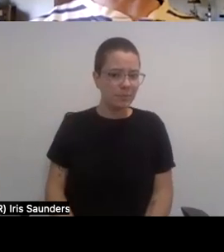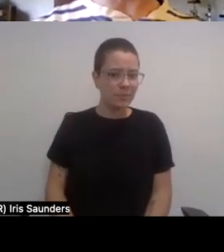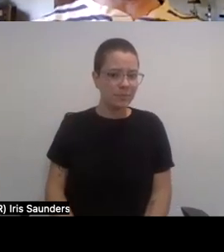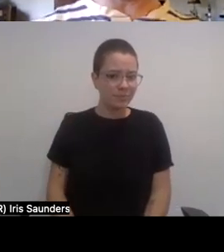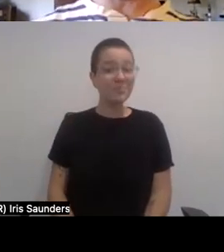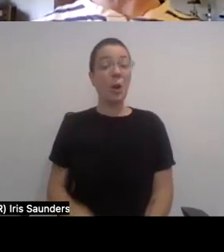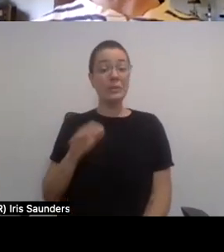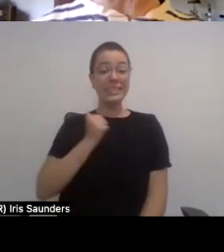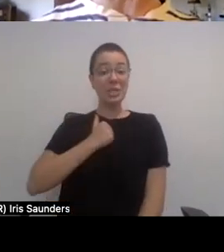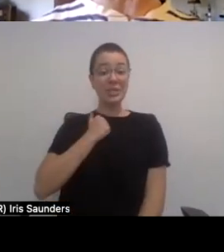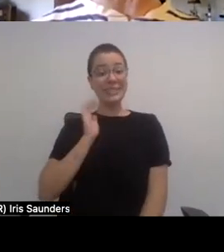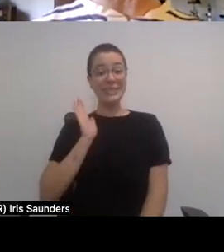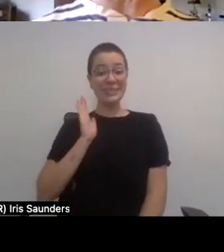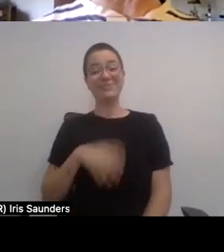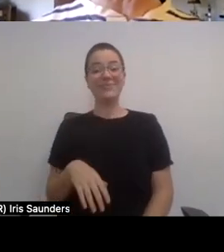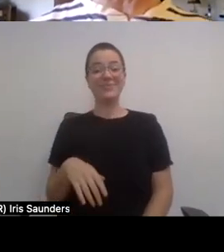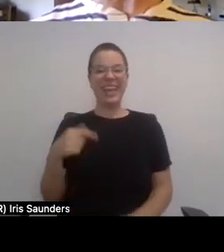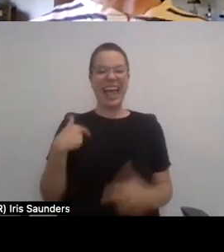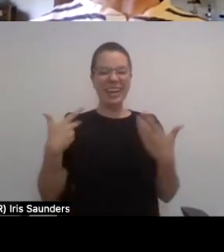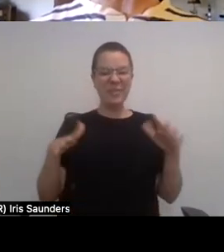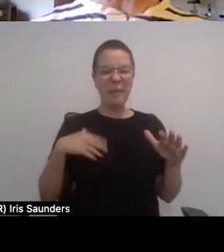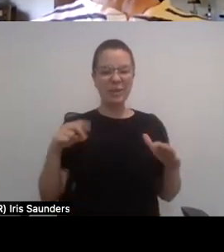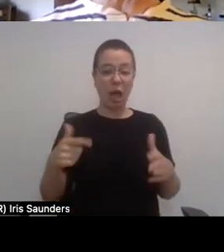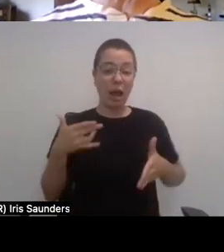Sorry. I just didn't want my dog to interrupt.